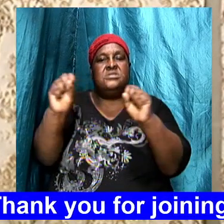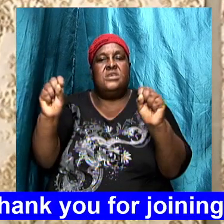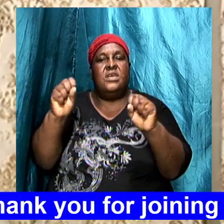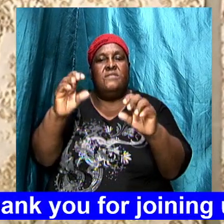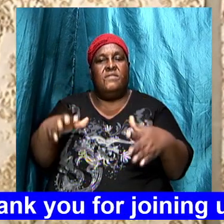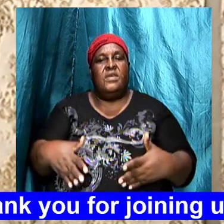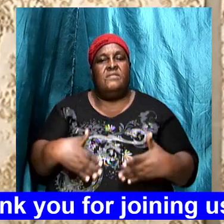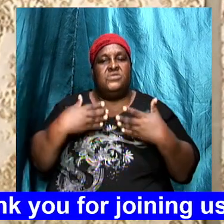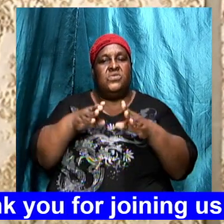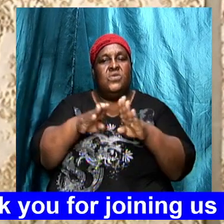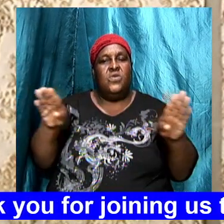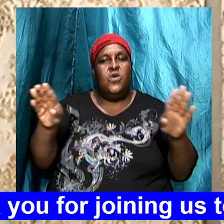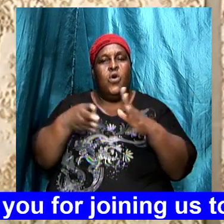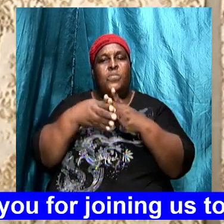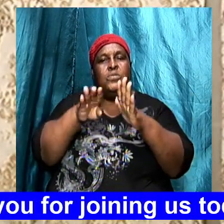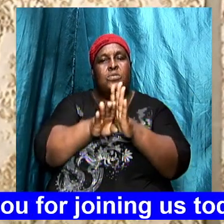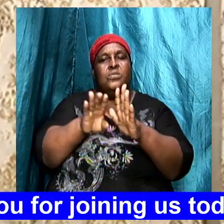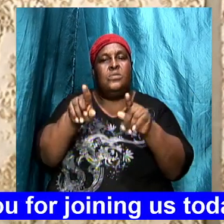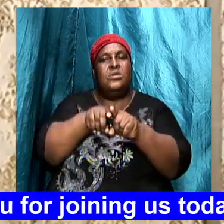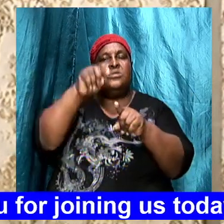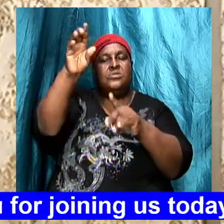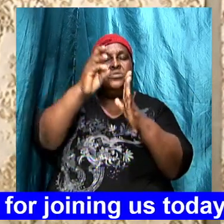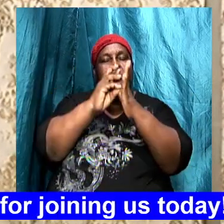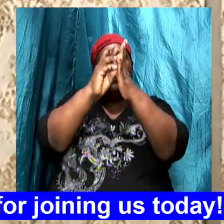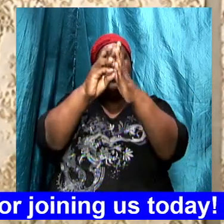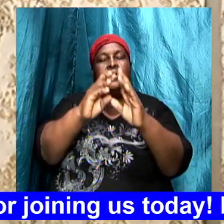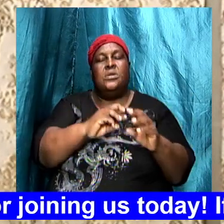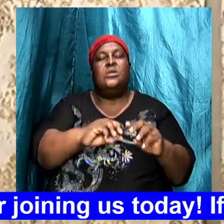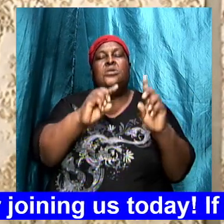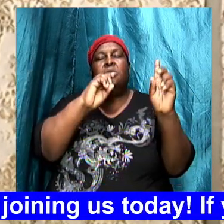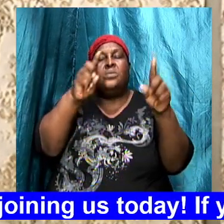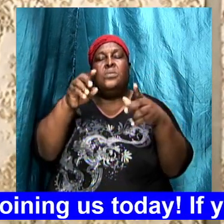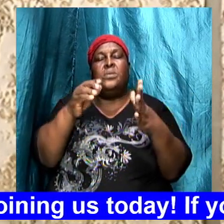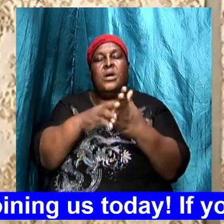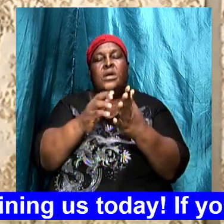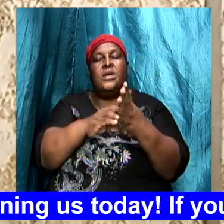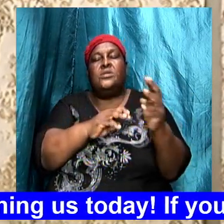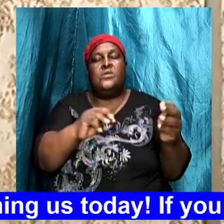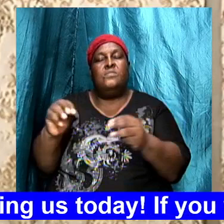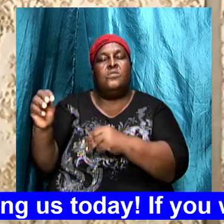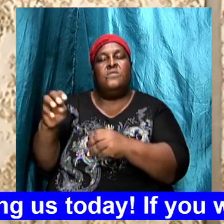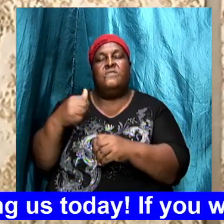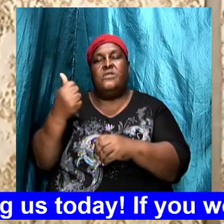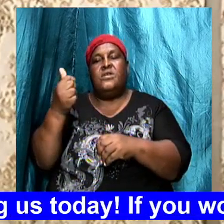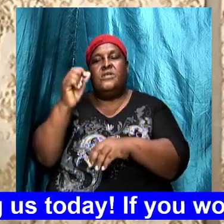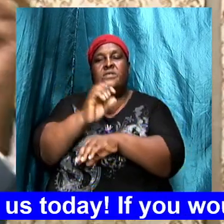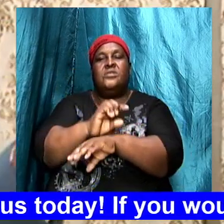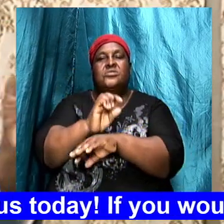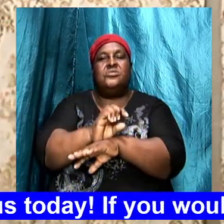again if it is your will so that we can get back to move to the other churches and to see how you